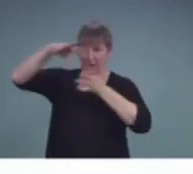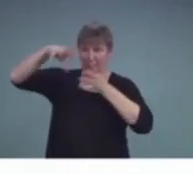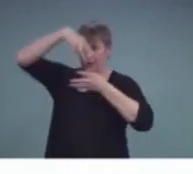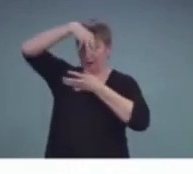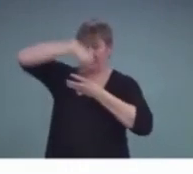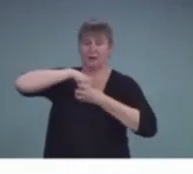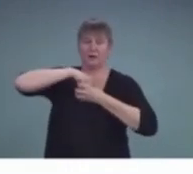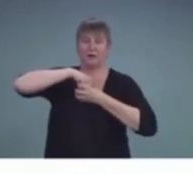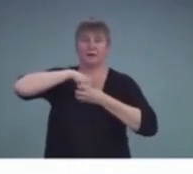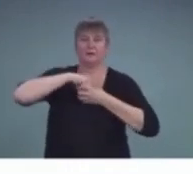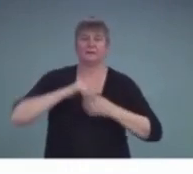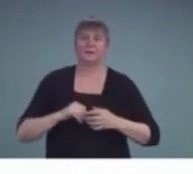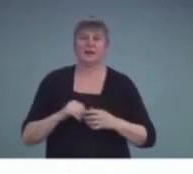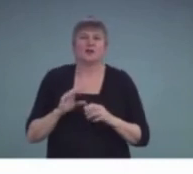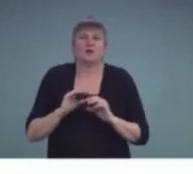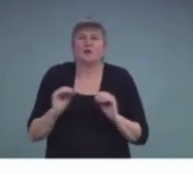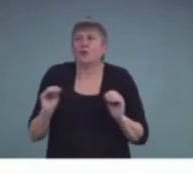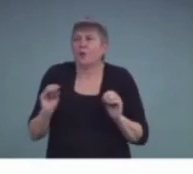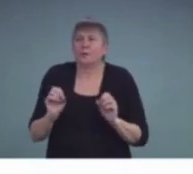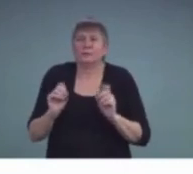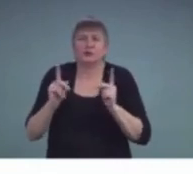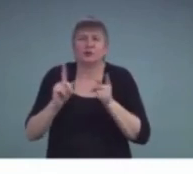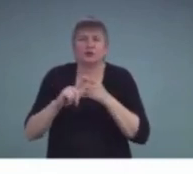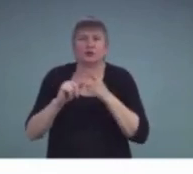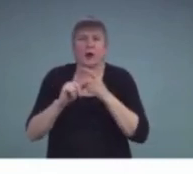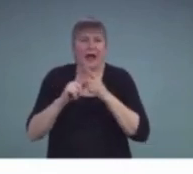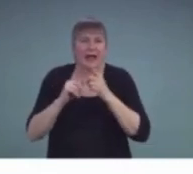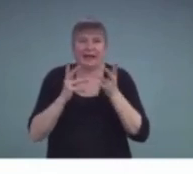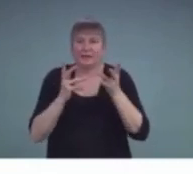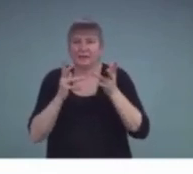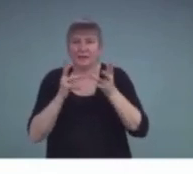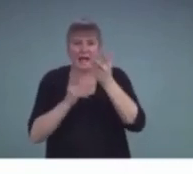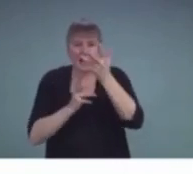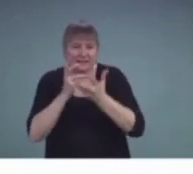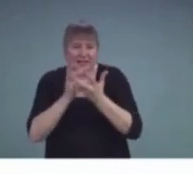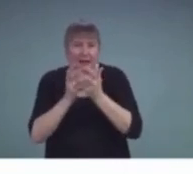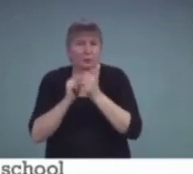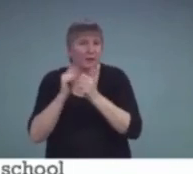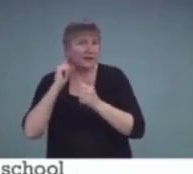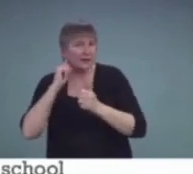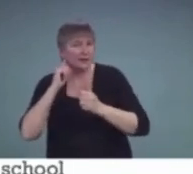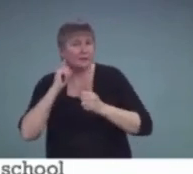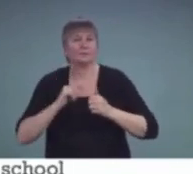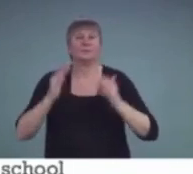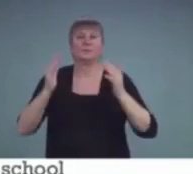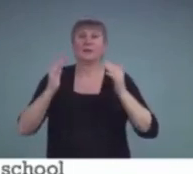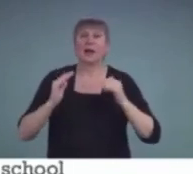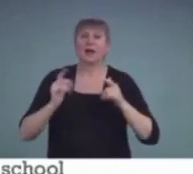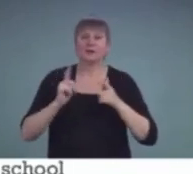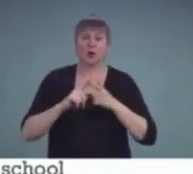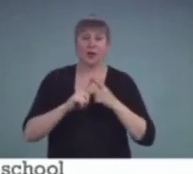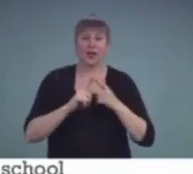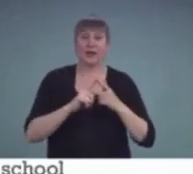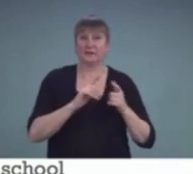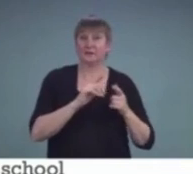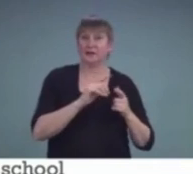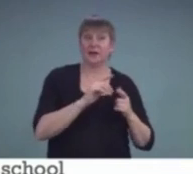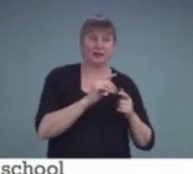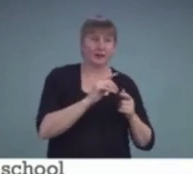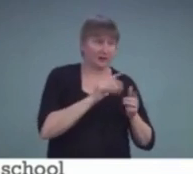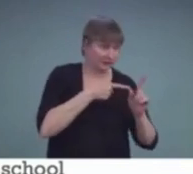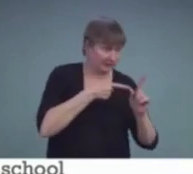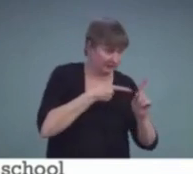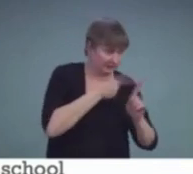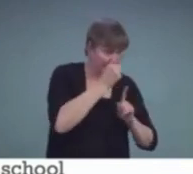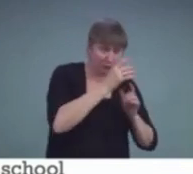in his life. And then when all of the accommodations and support were taken away when he was removed from special